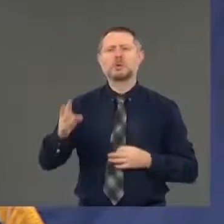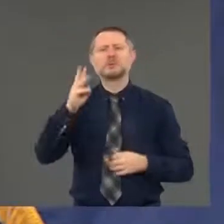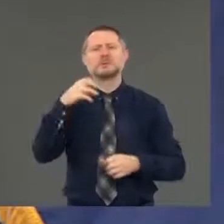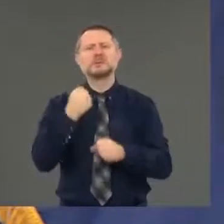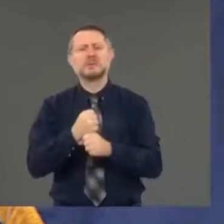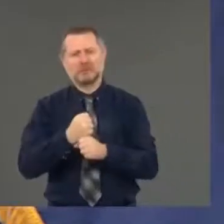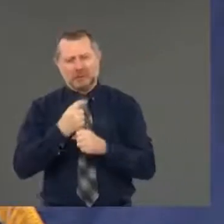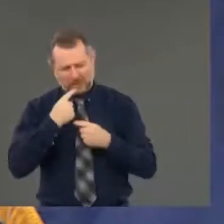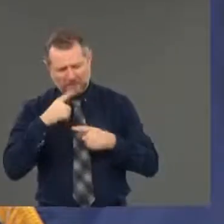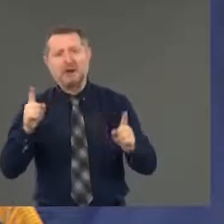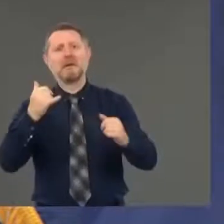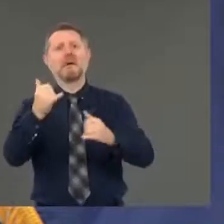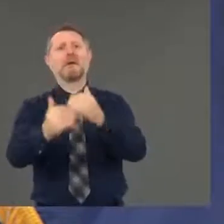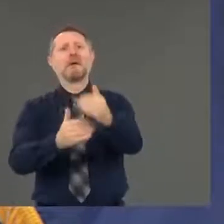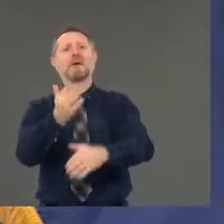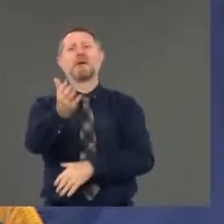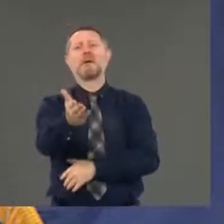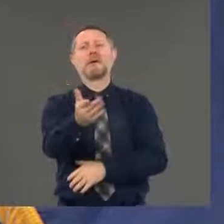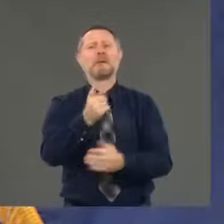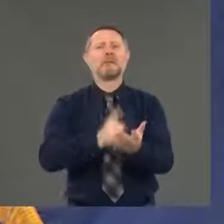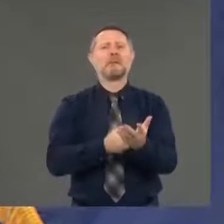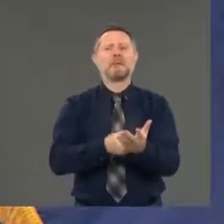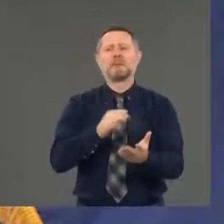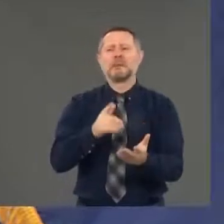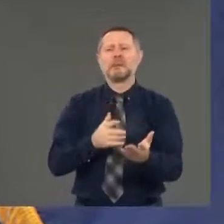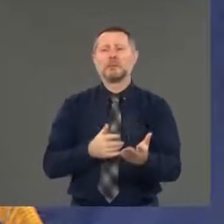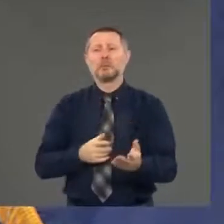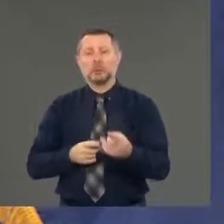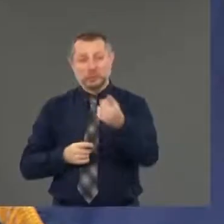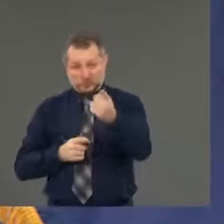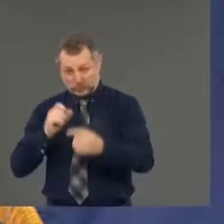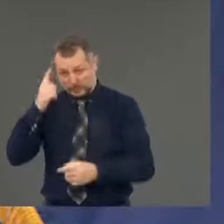Truth? There's been inertia nationwide.